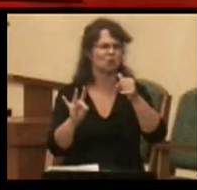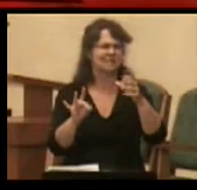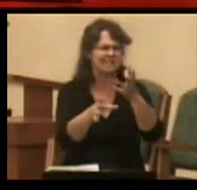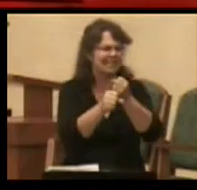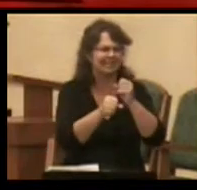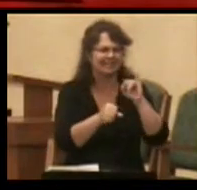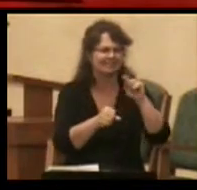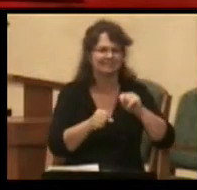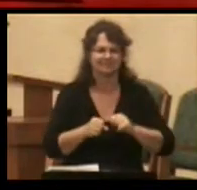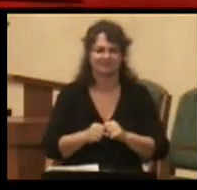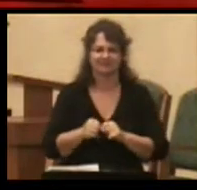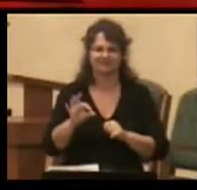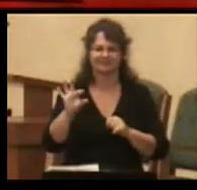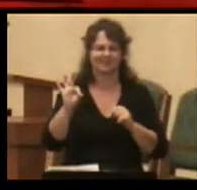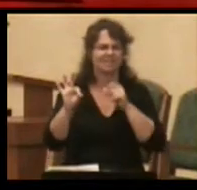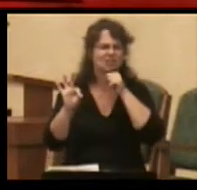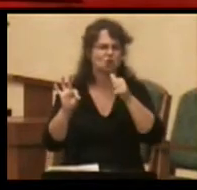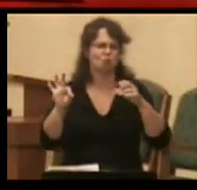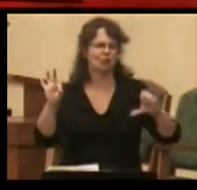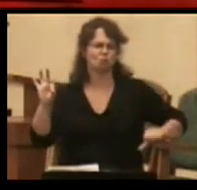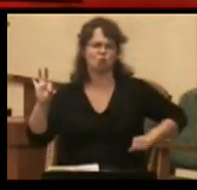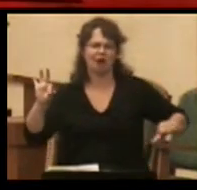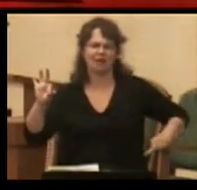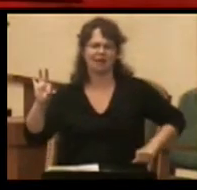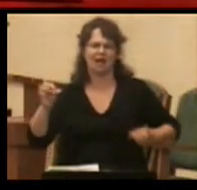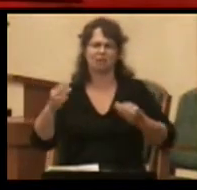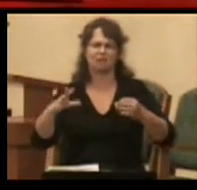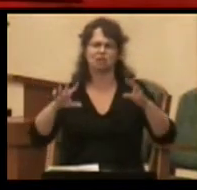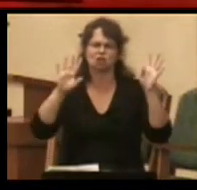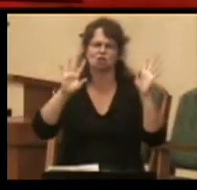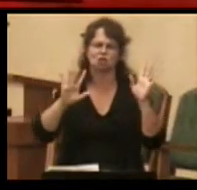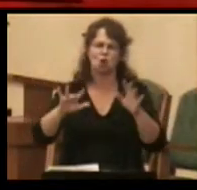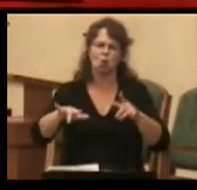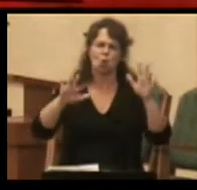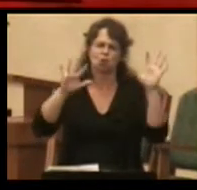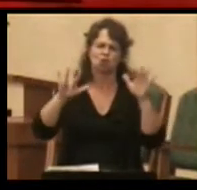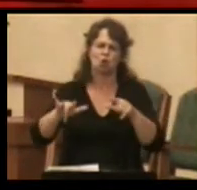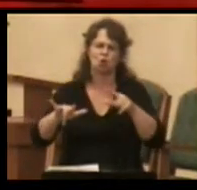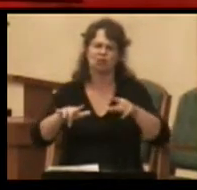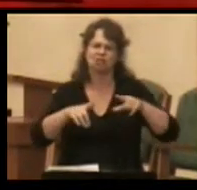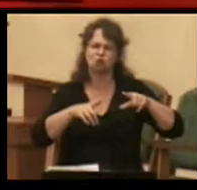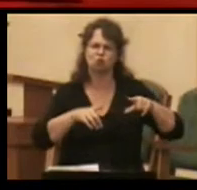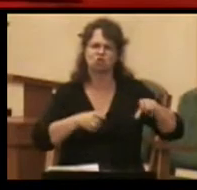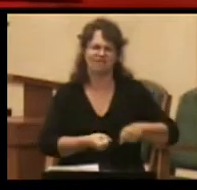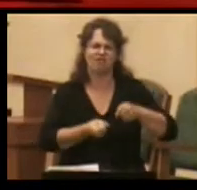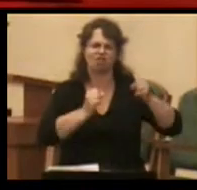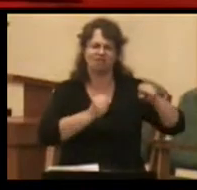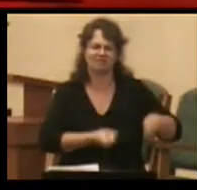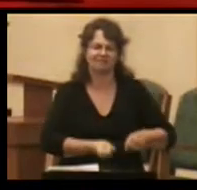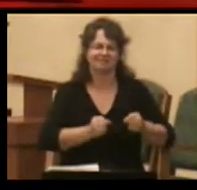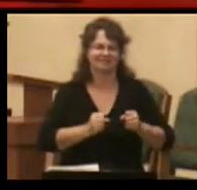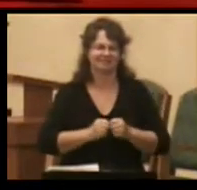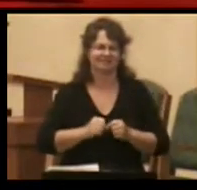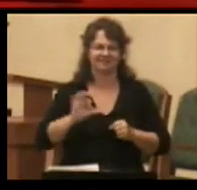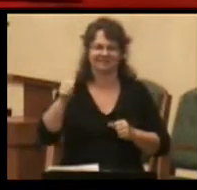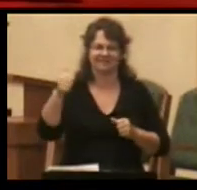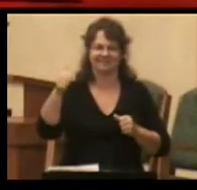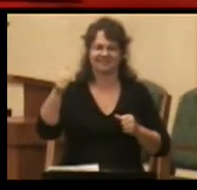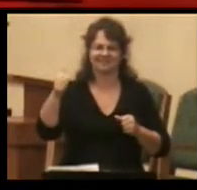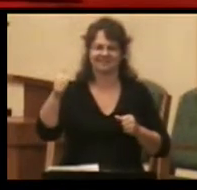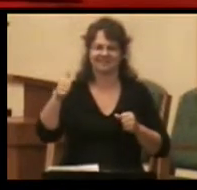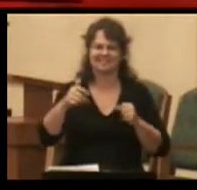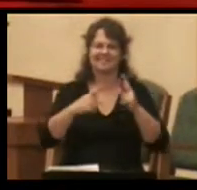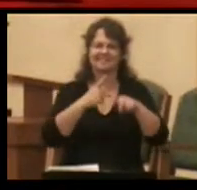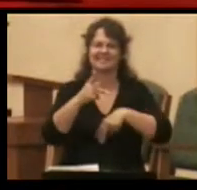Nine, don't be bragging about how much snow you shuffled. And ten, keep